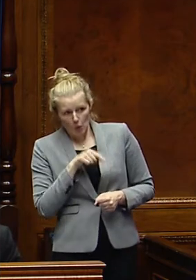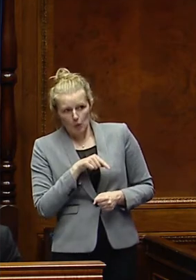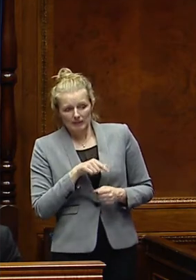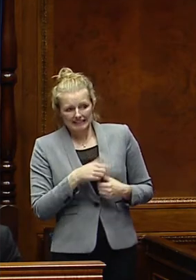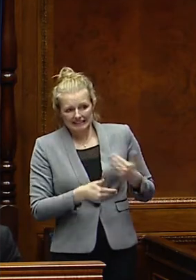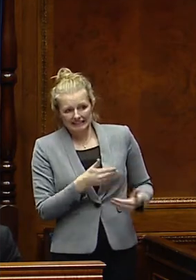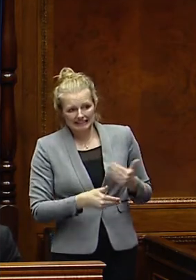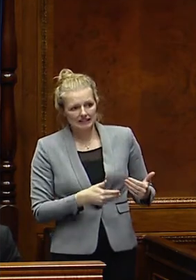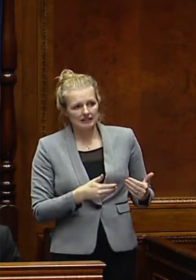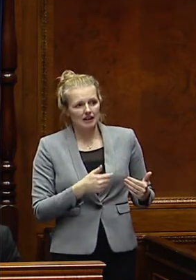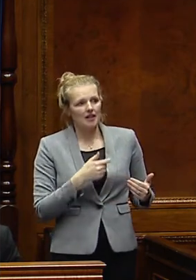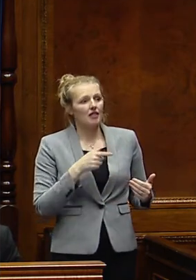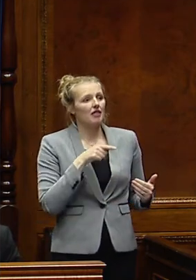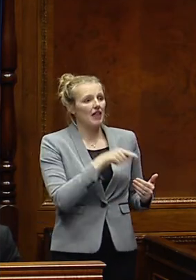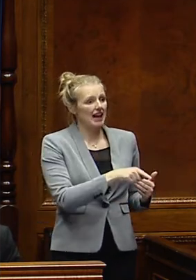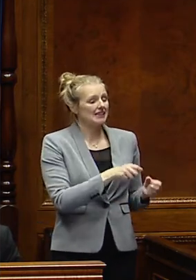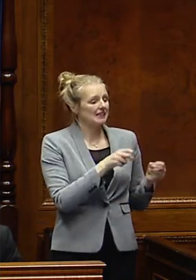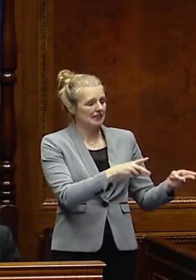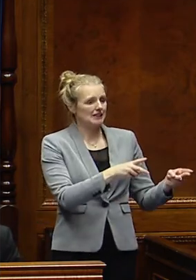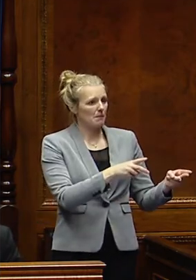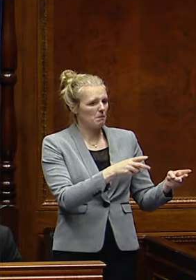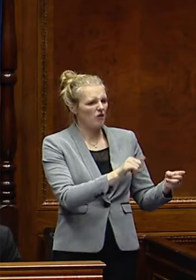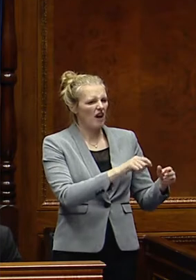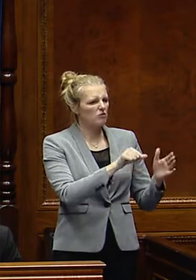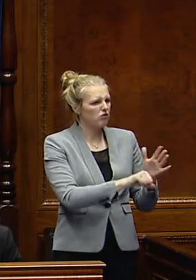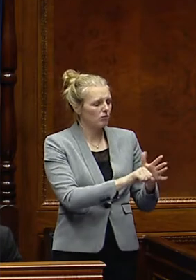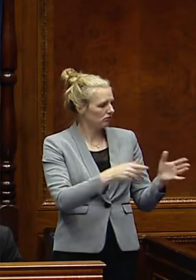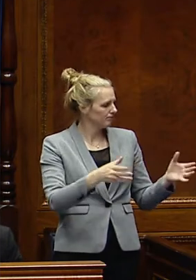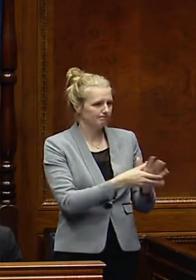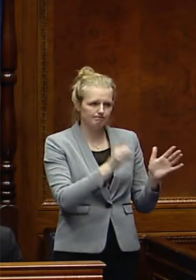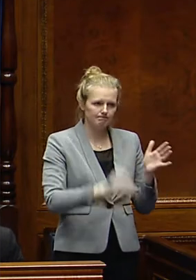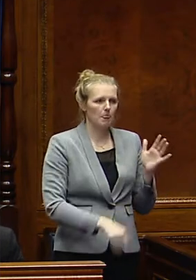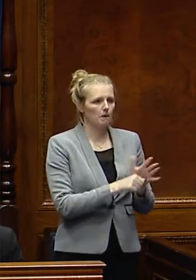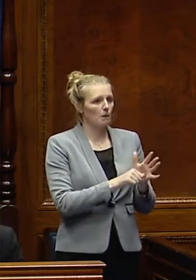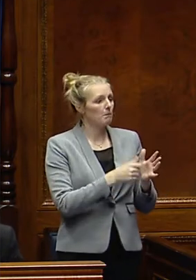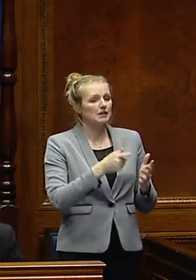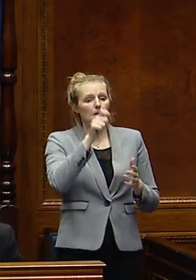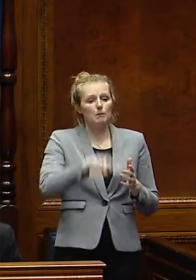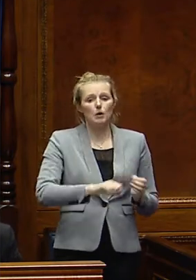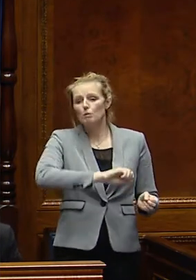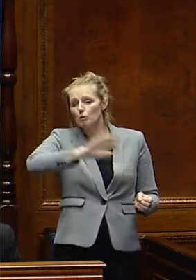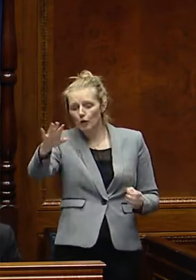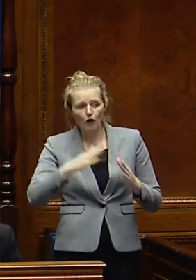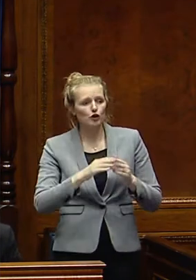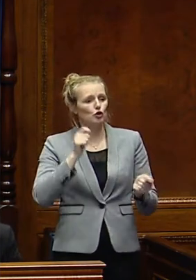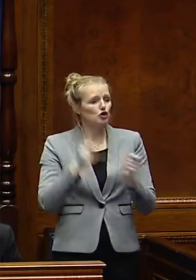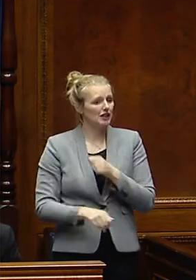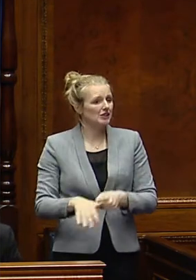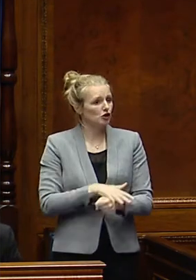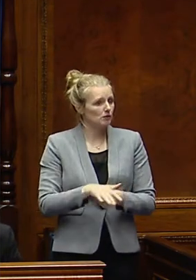have closed that loophole within the system, and therefore any change of circumstances around moving will now be